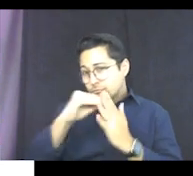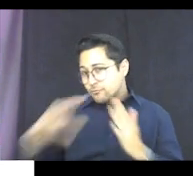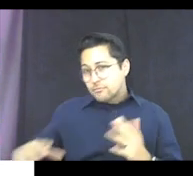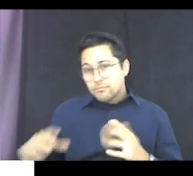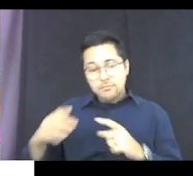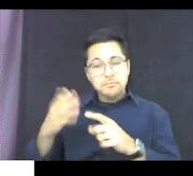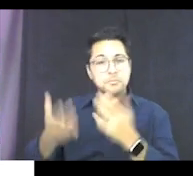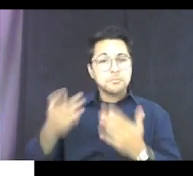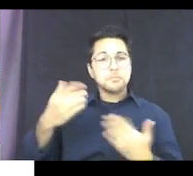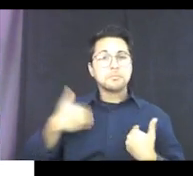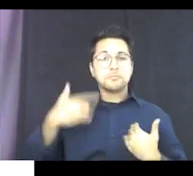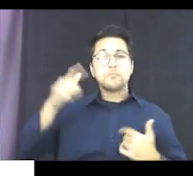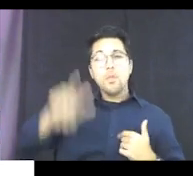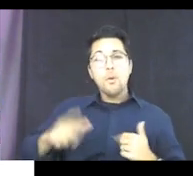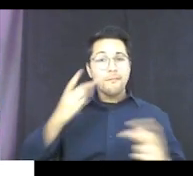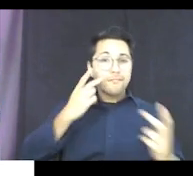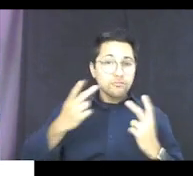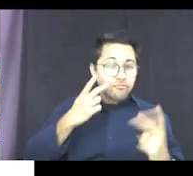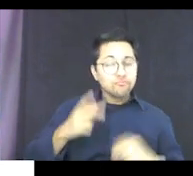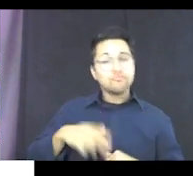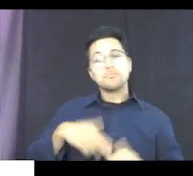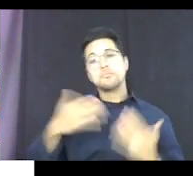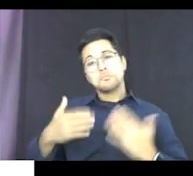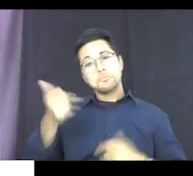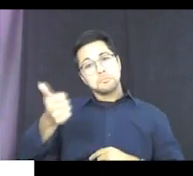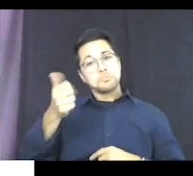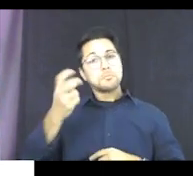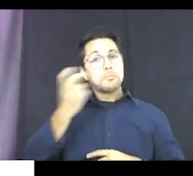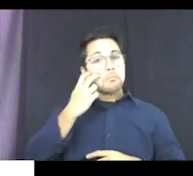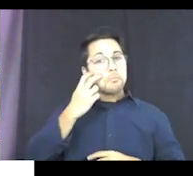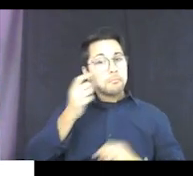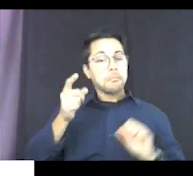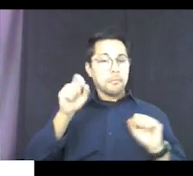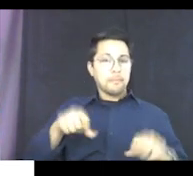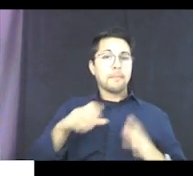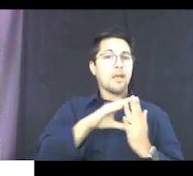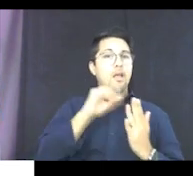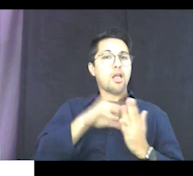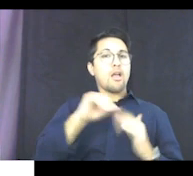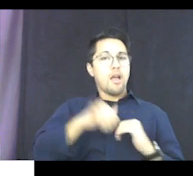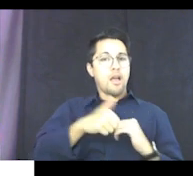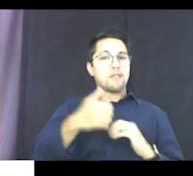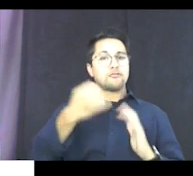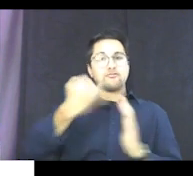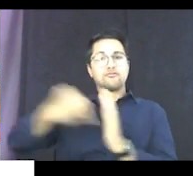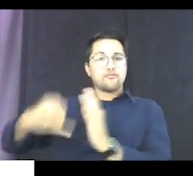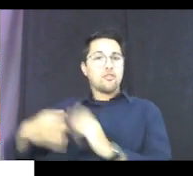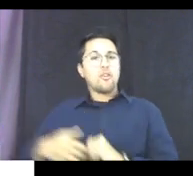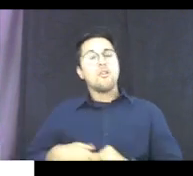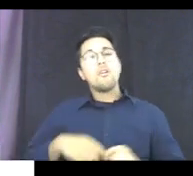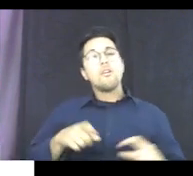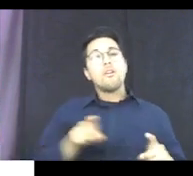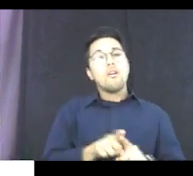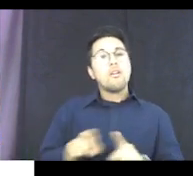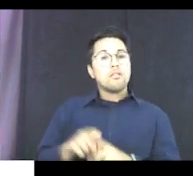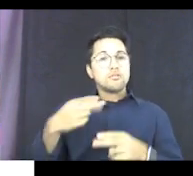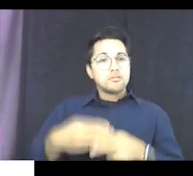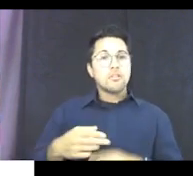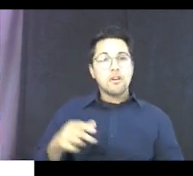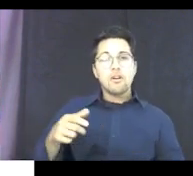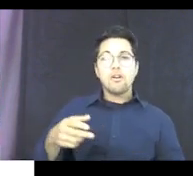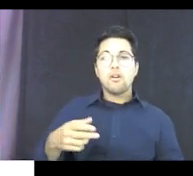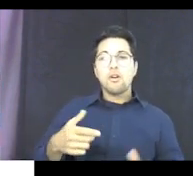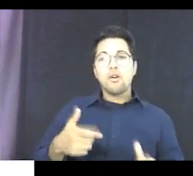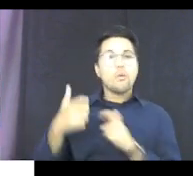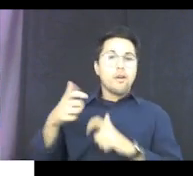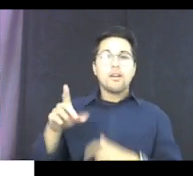have low vision or might be blind to be able to learn to draw. You can use something called quick draw